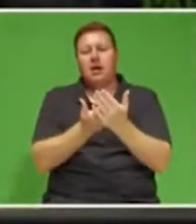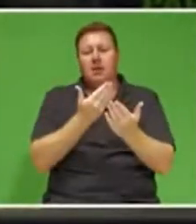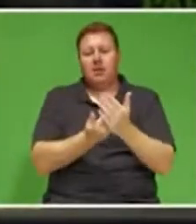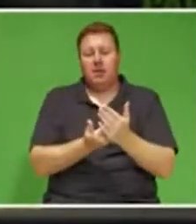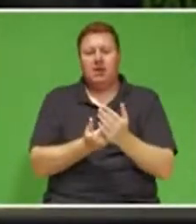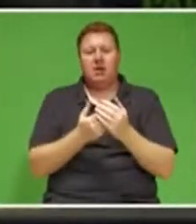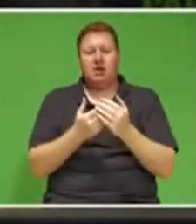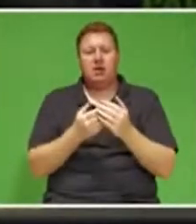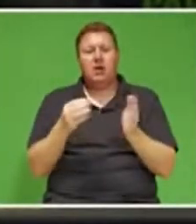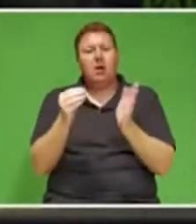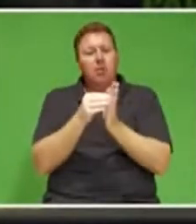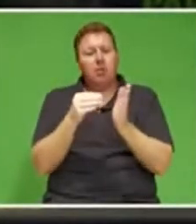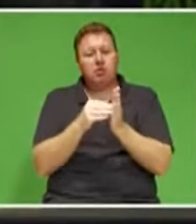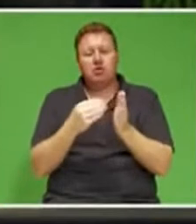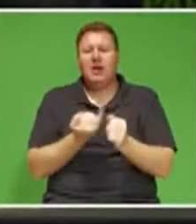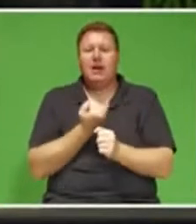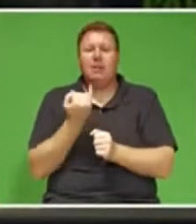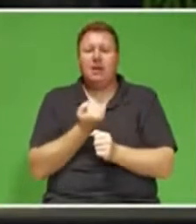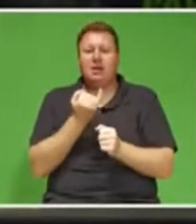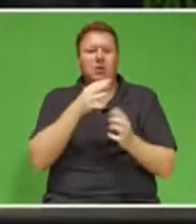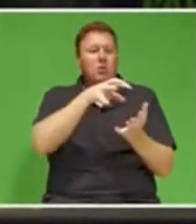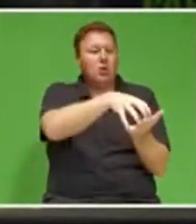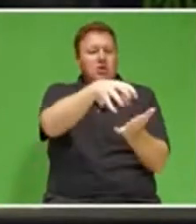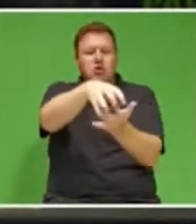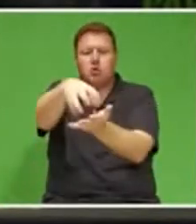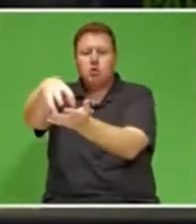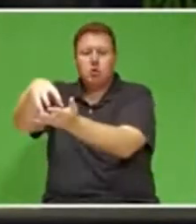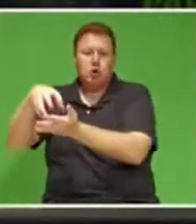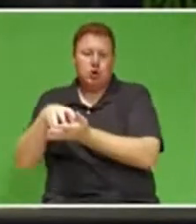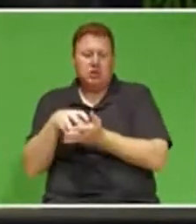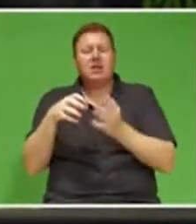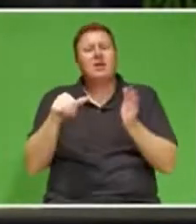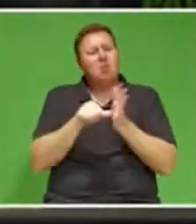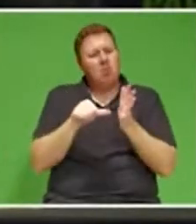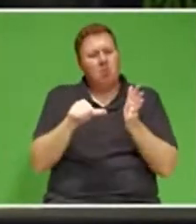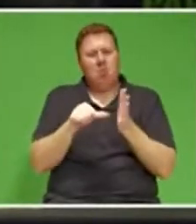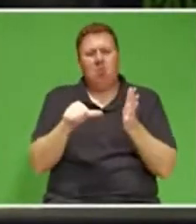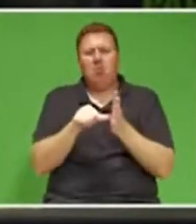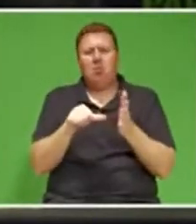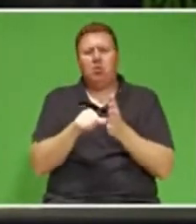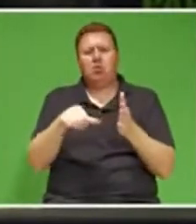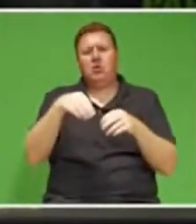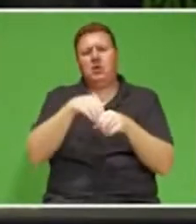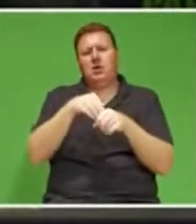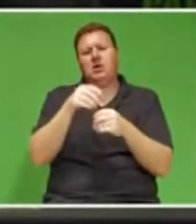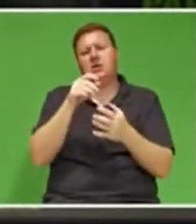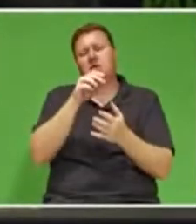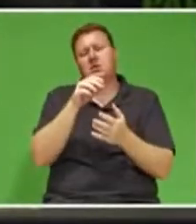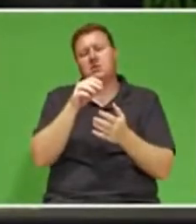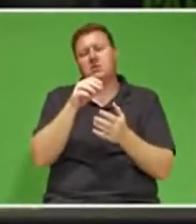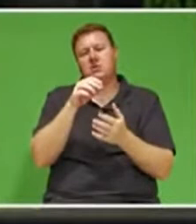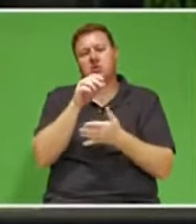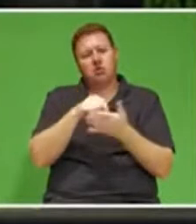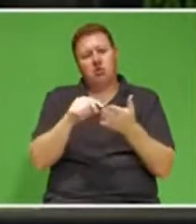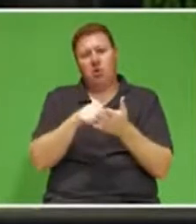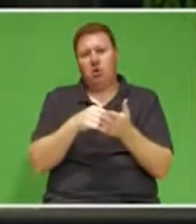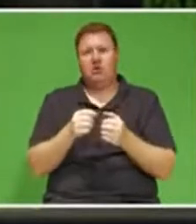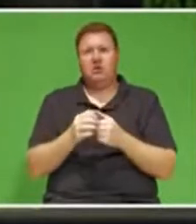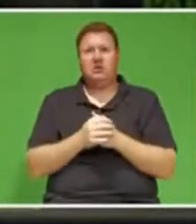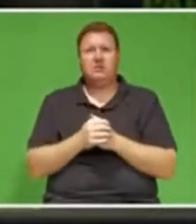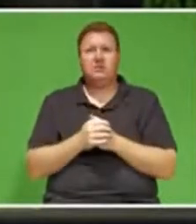independence of institutions that are essential in our democracy, institutions